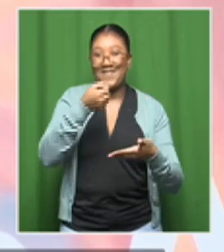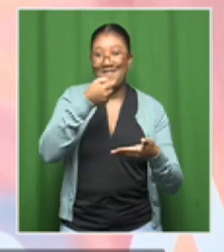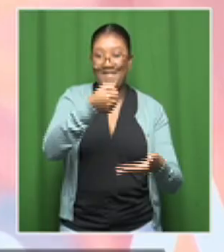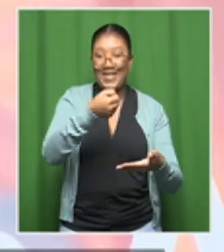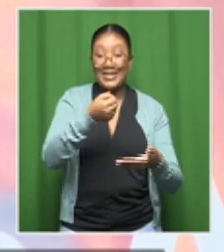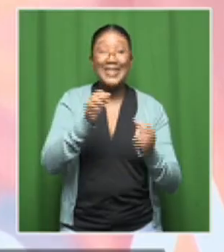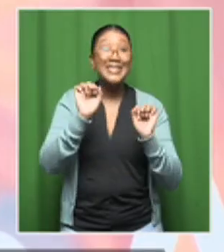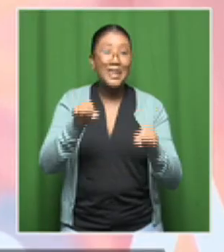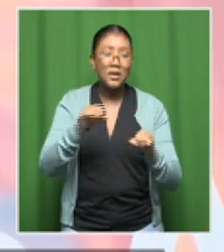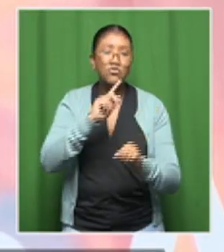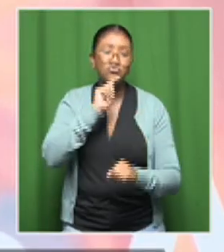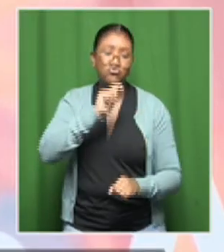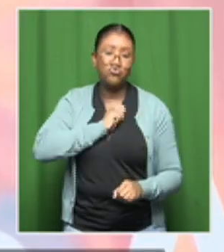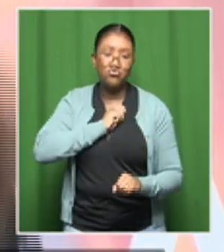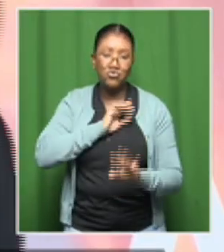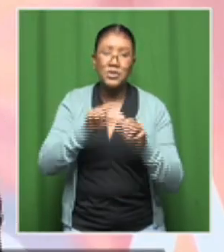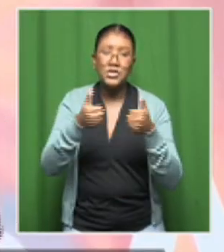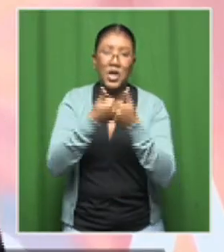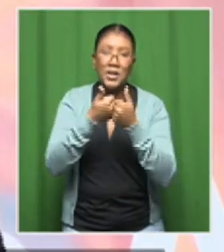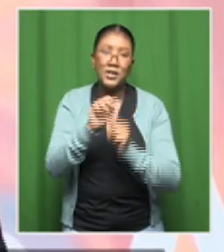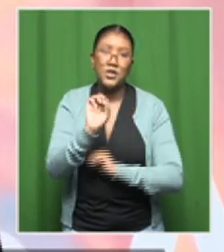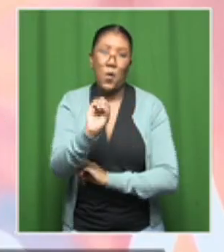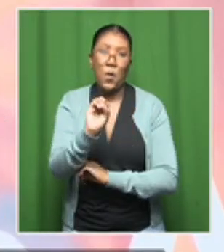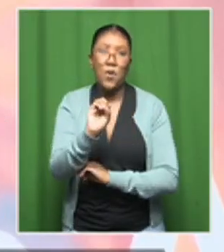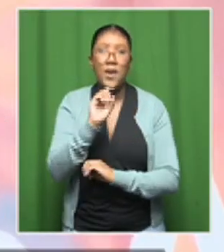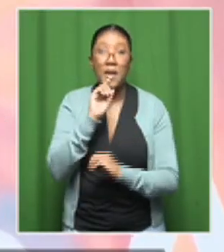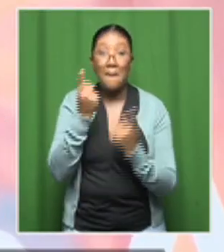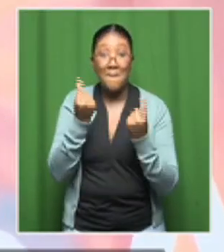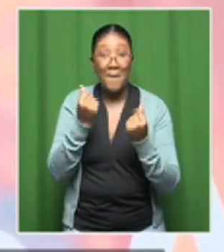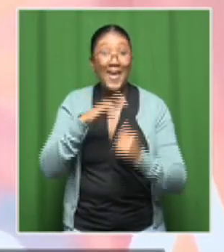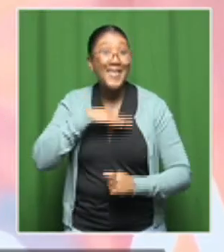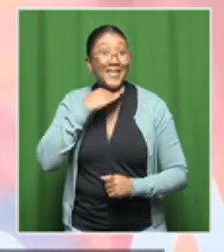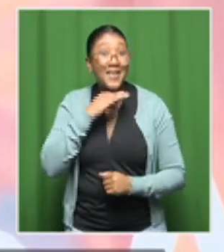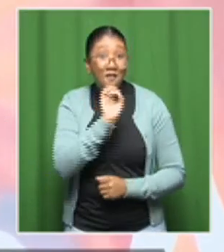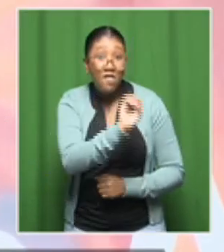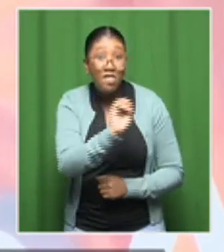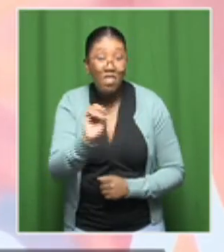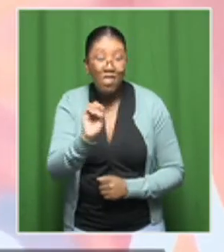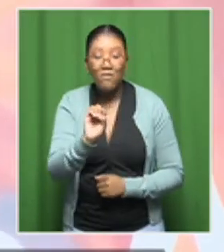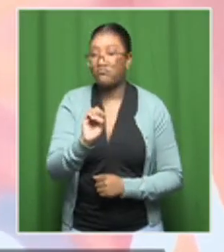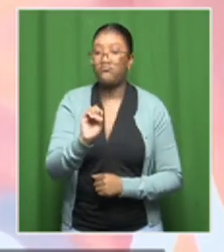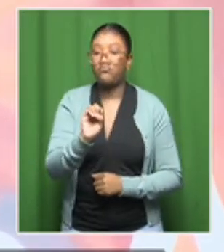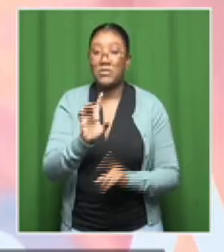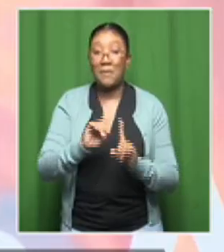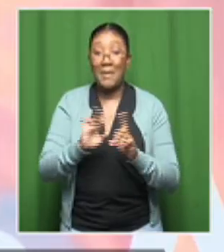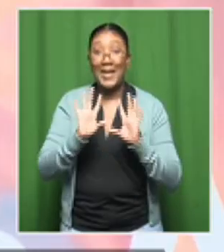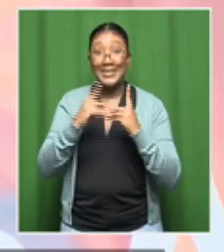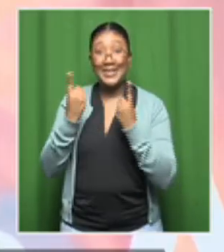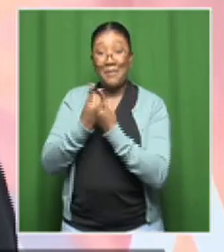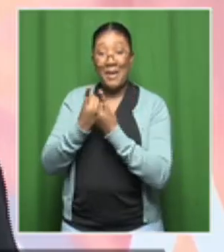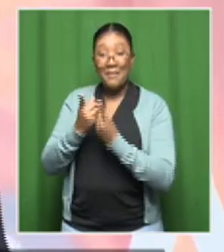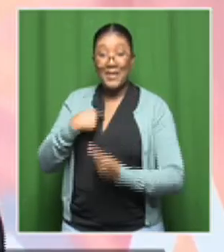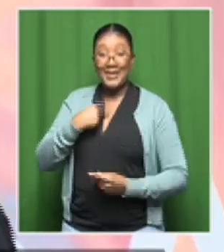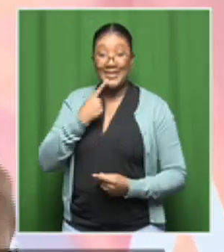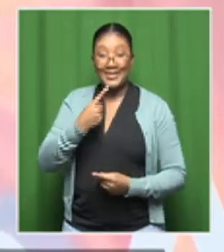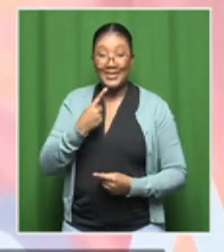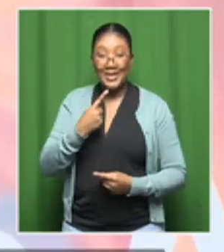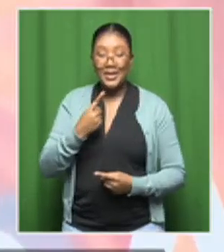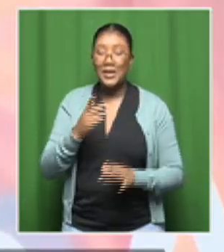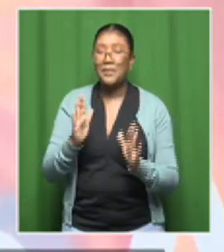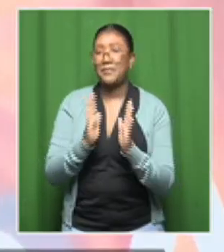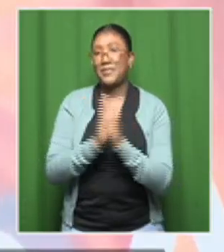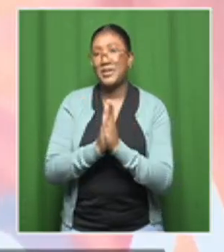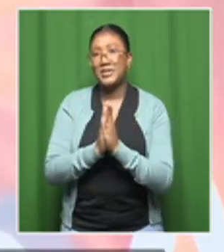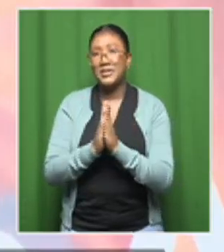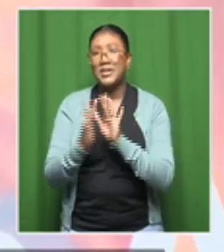having difficulties when it comes to funding, but what we want to say is seated here as the department, good people, let's network.